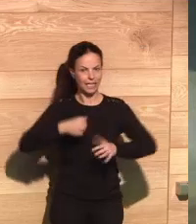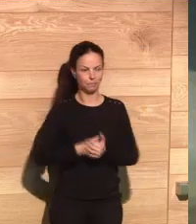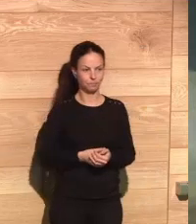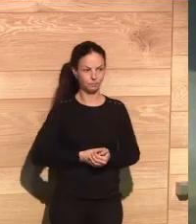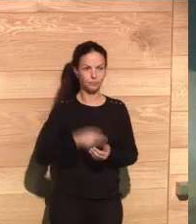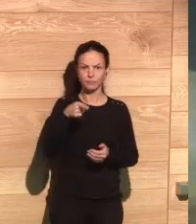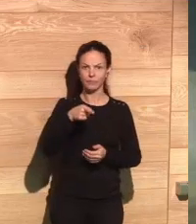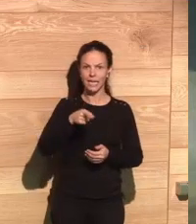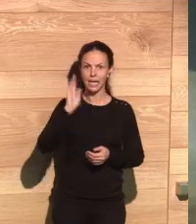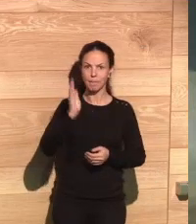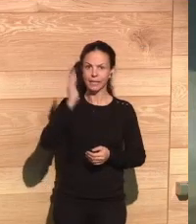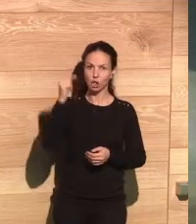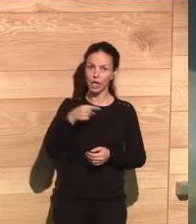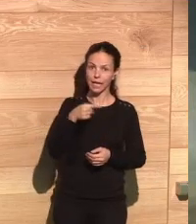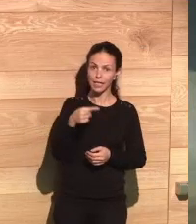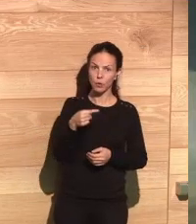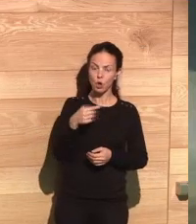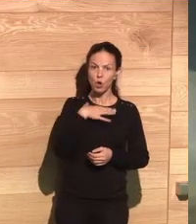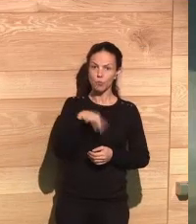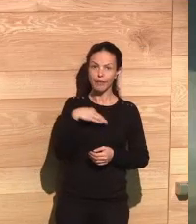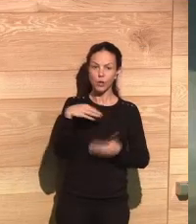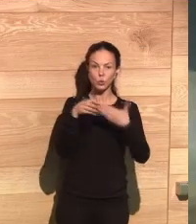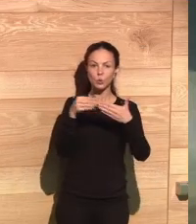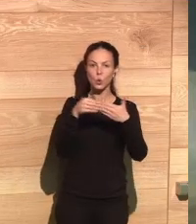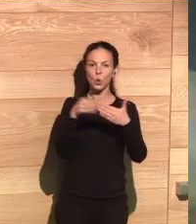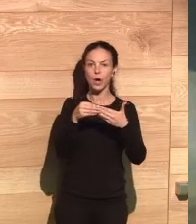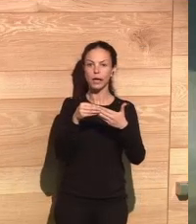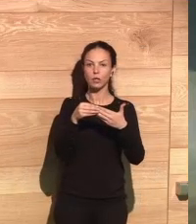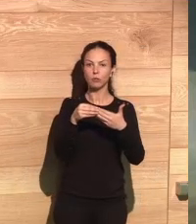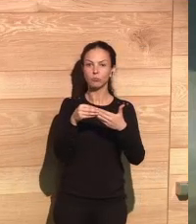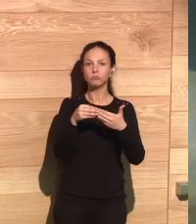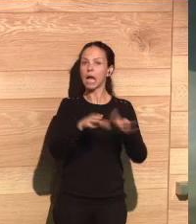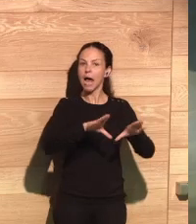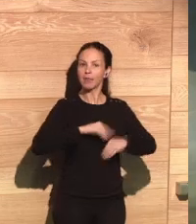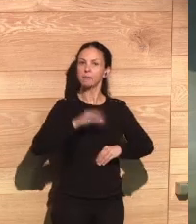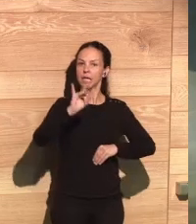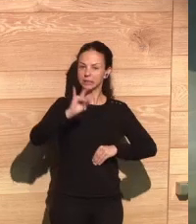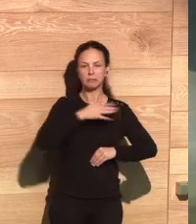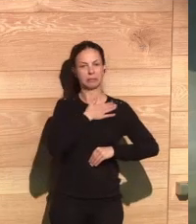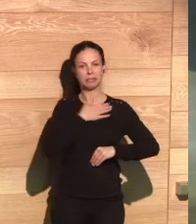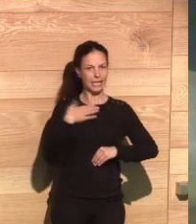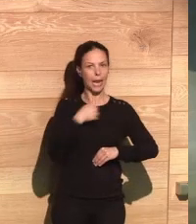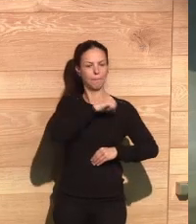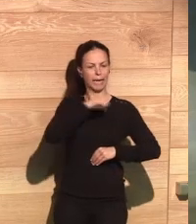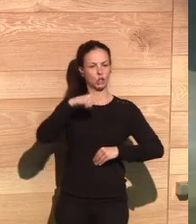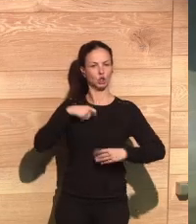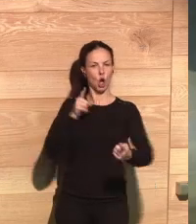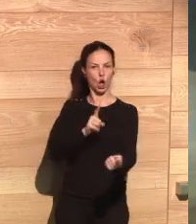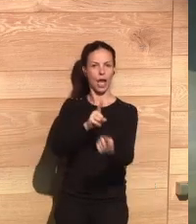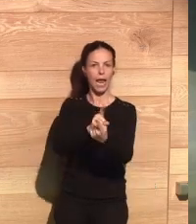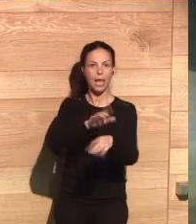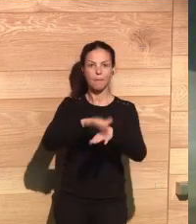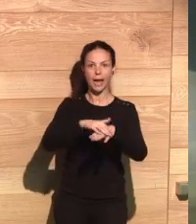Beyond the negative impact, is there a possibility for the user to have this